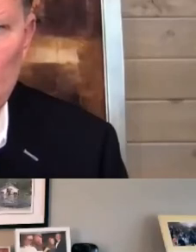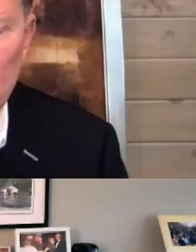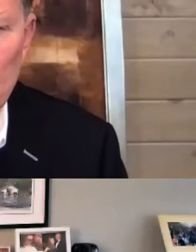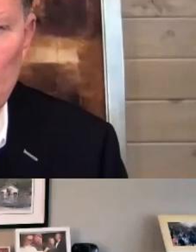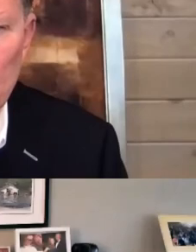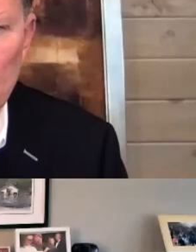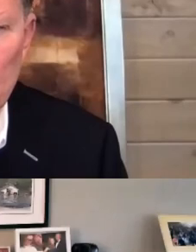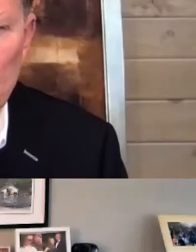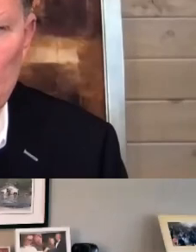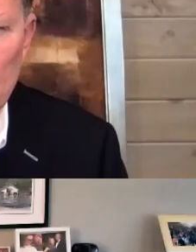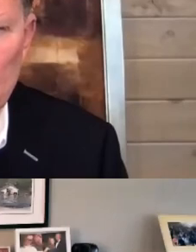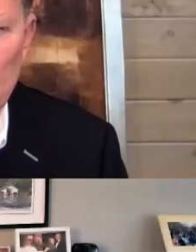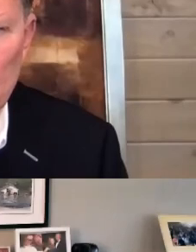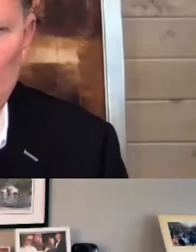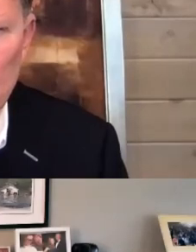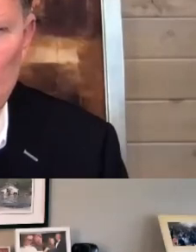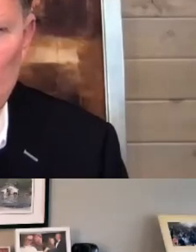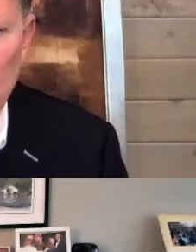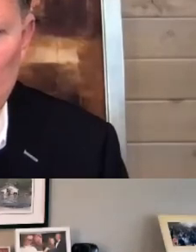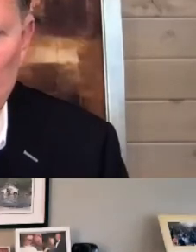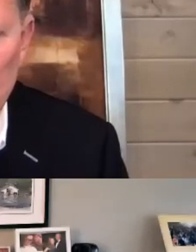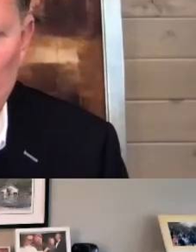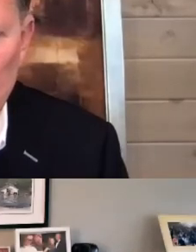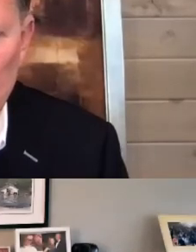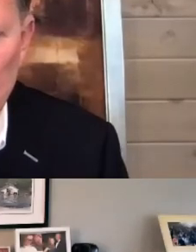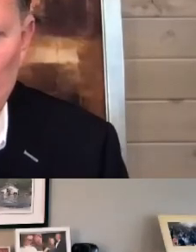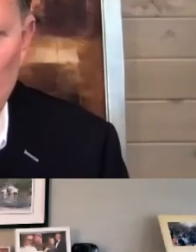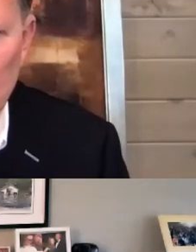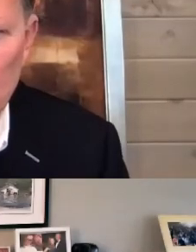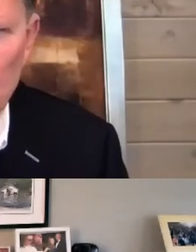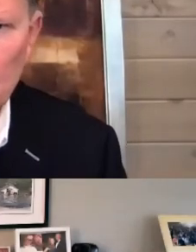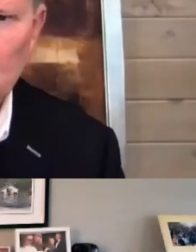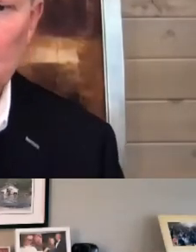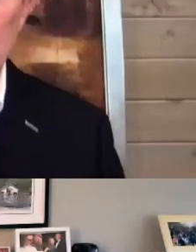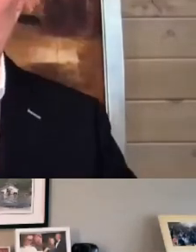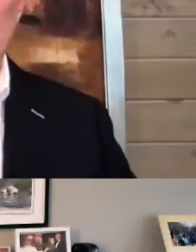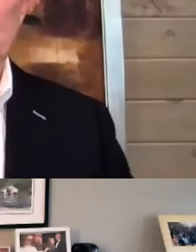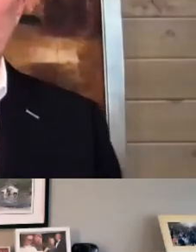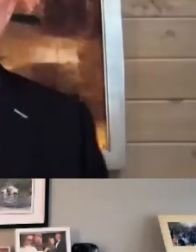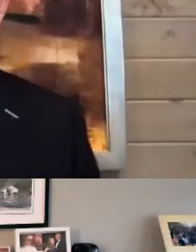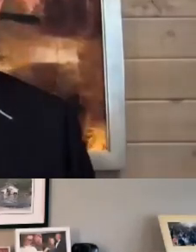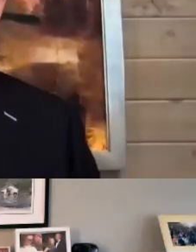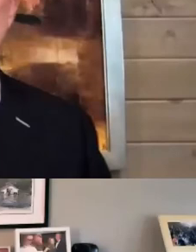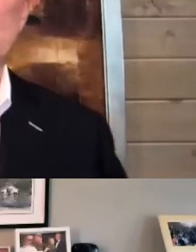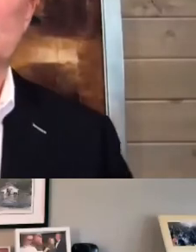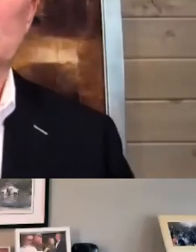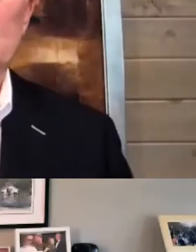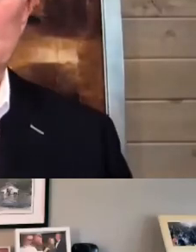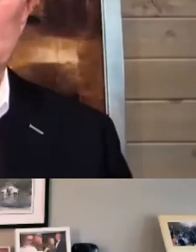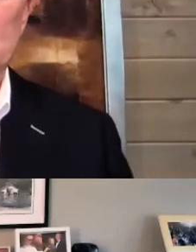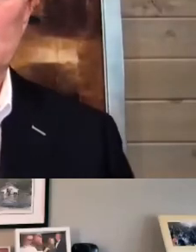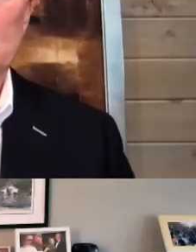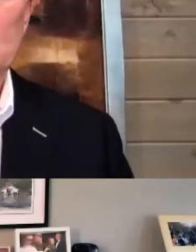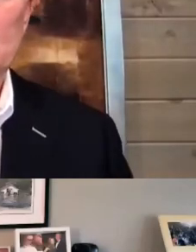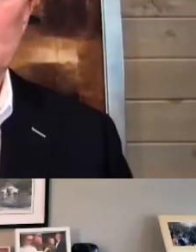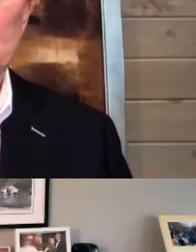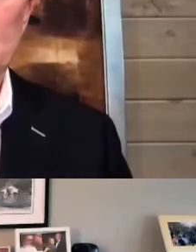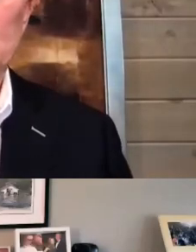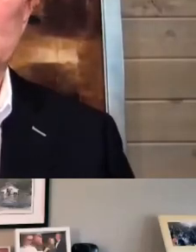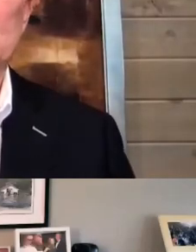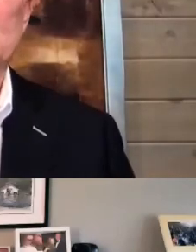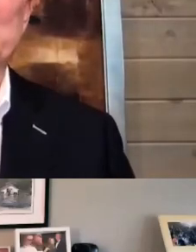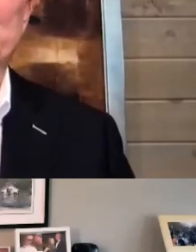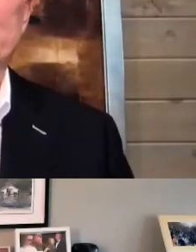junior analyst coming in and leading a several hundred person organization through that, it